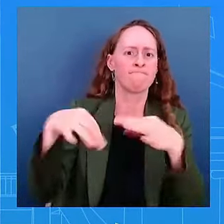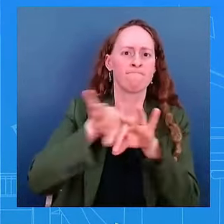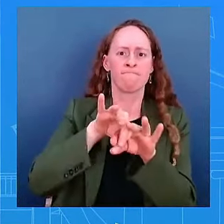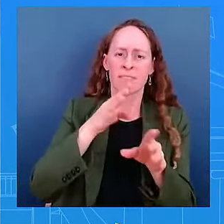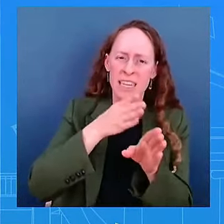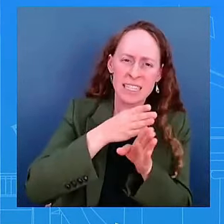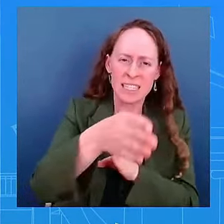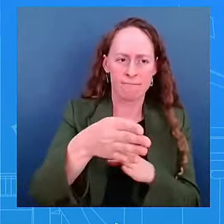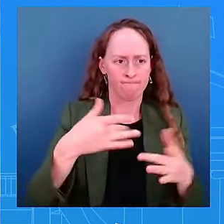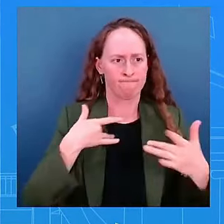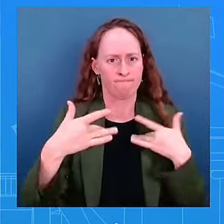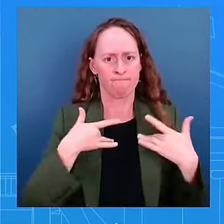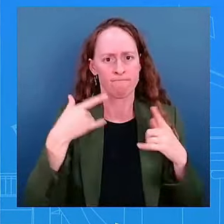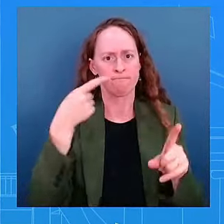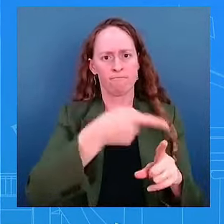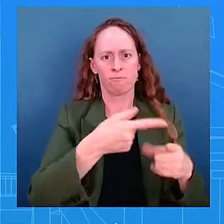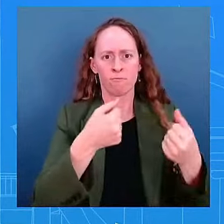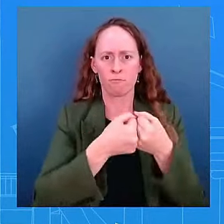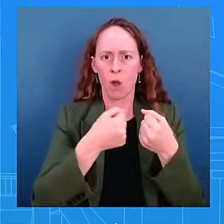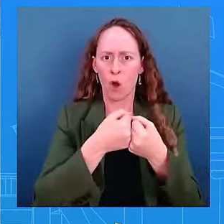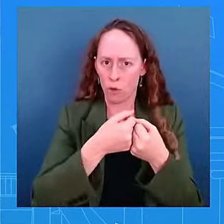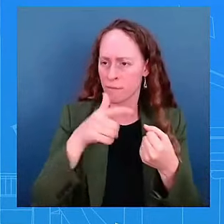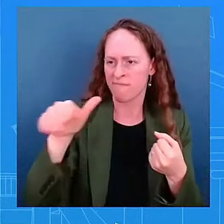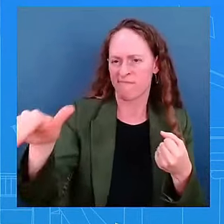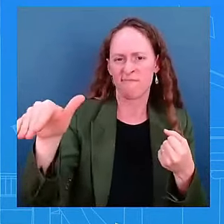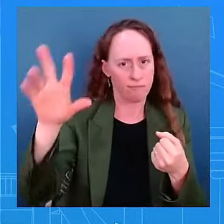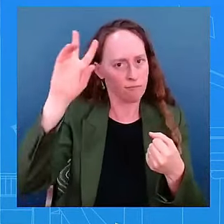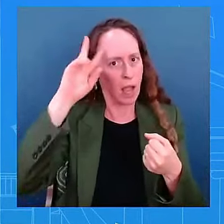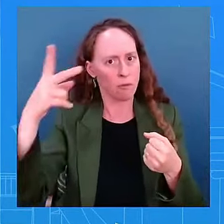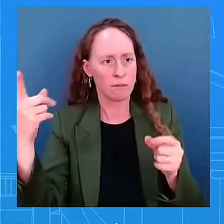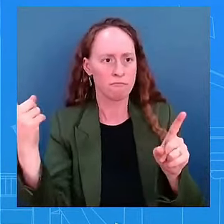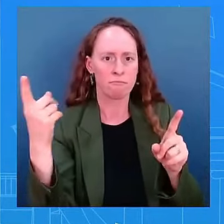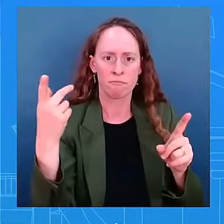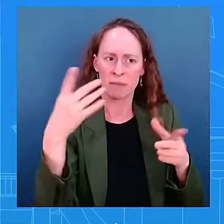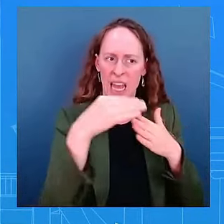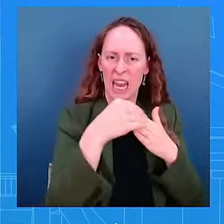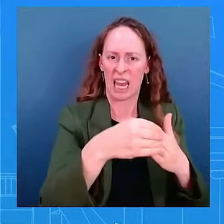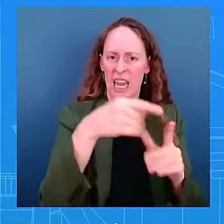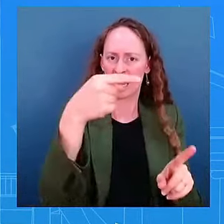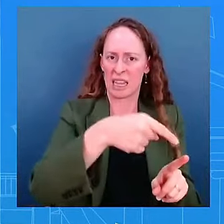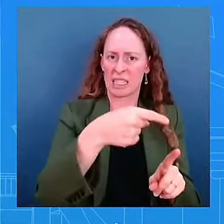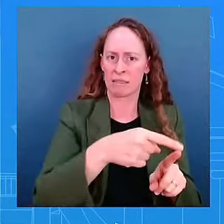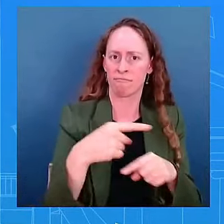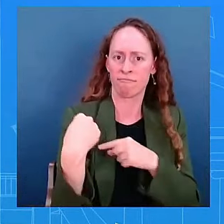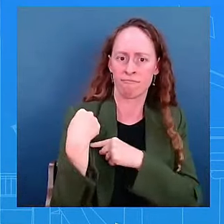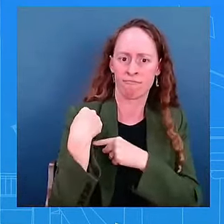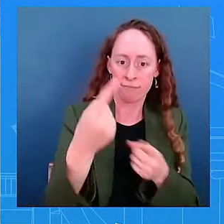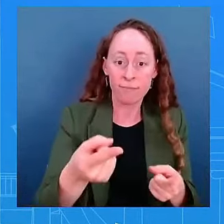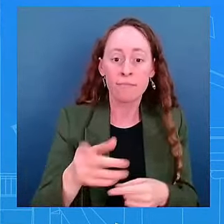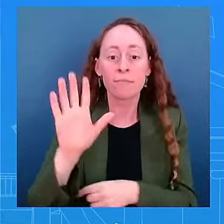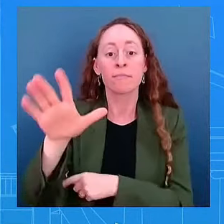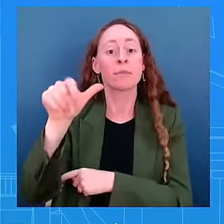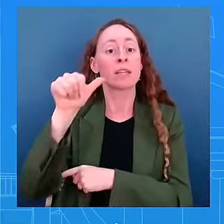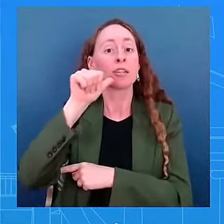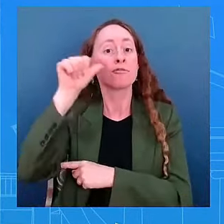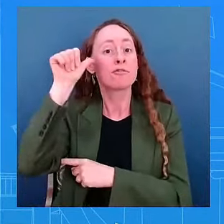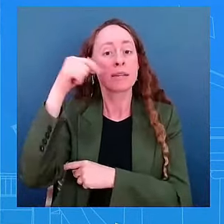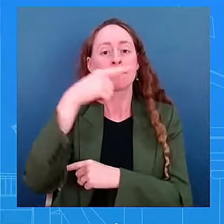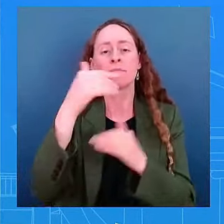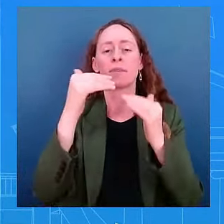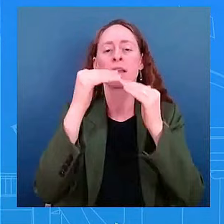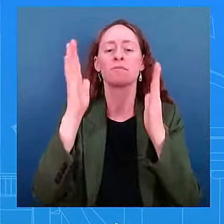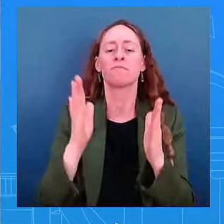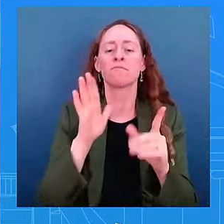as it relates to flows of migration. The House Rules Committee yesterday approved a resolution that will go to a full House strongly